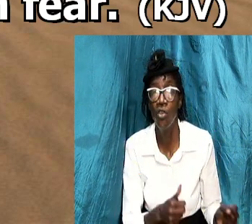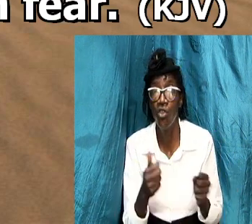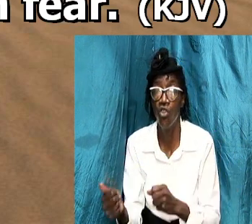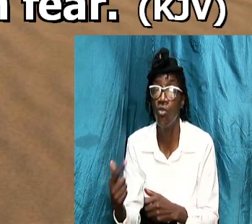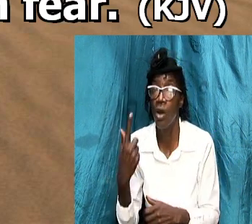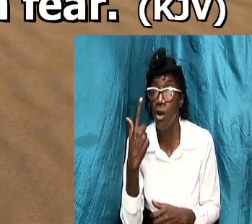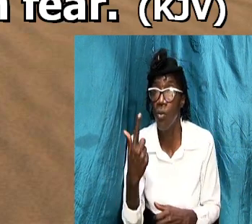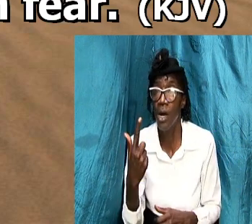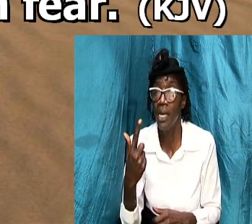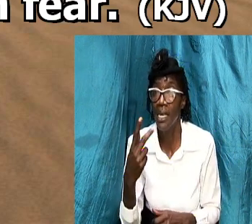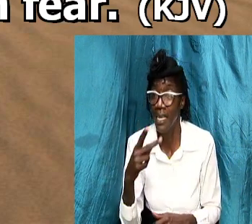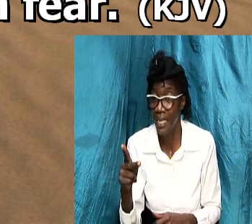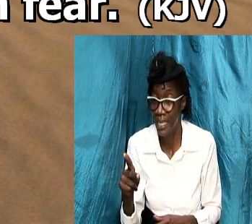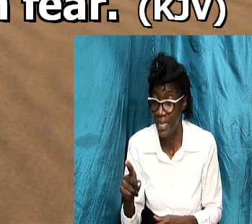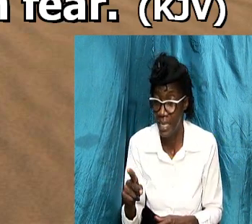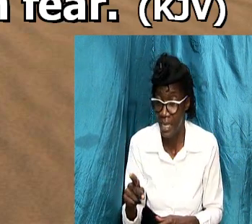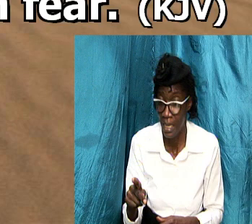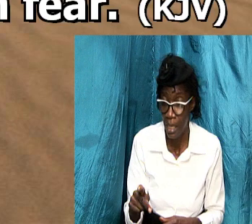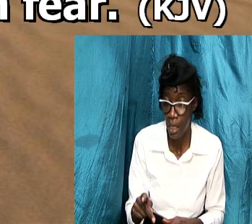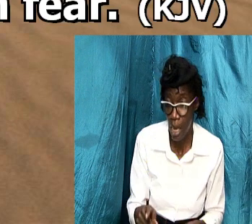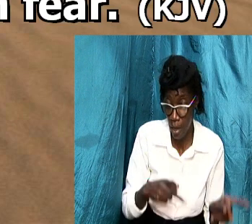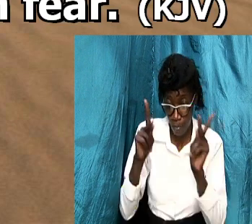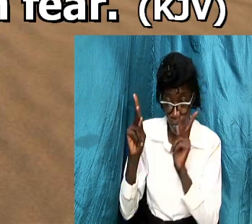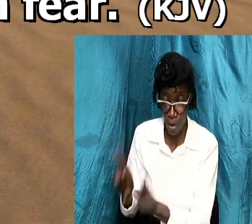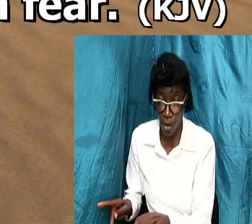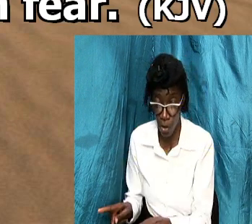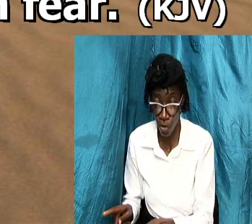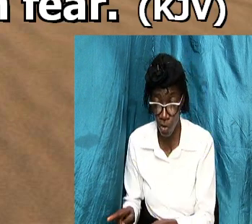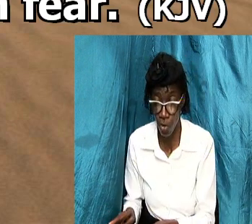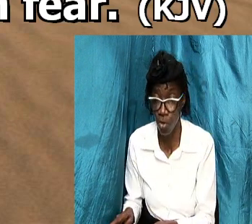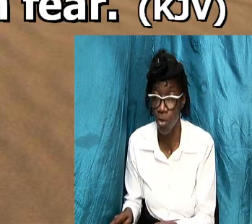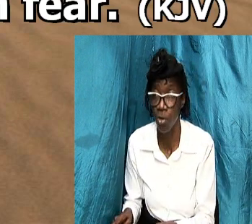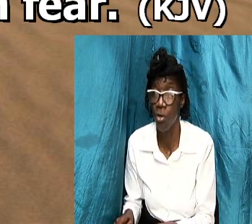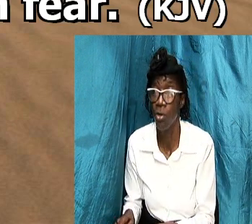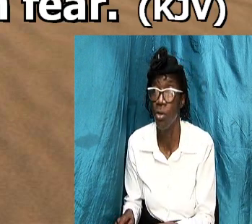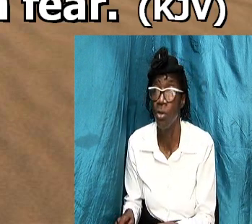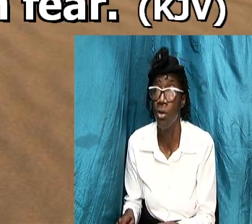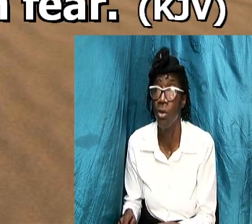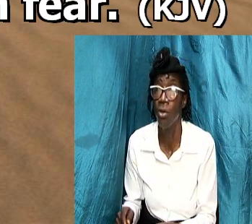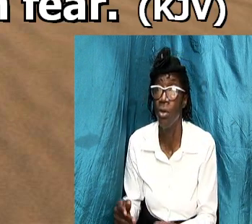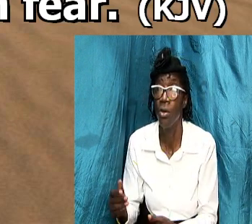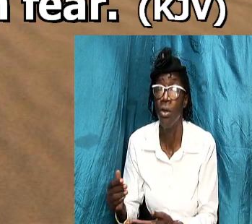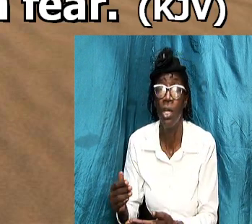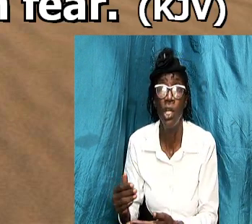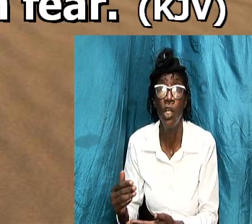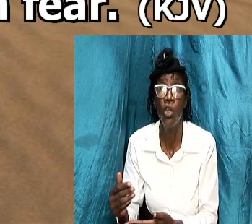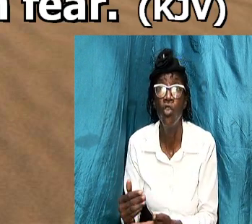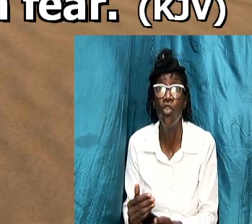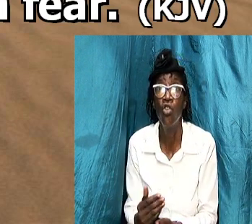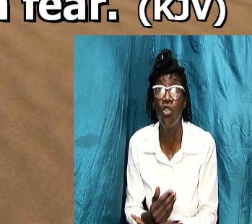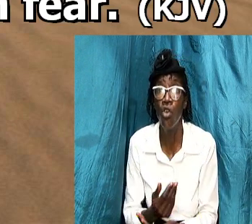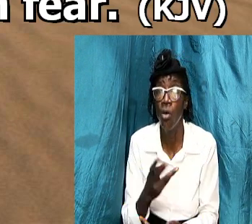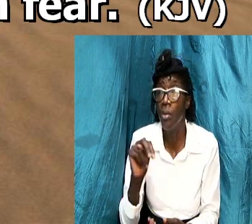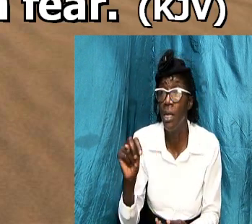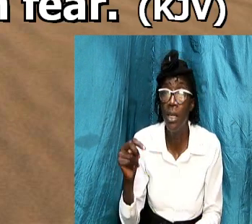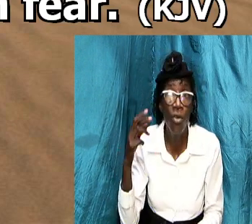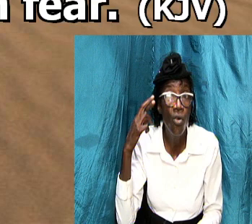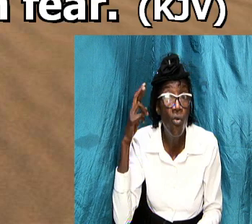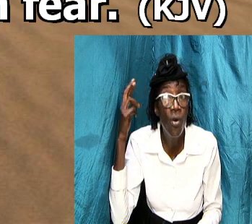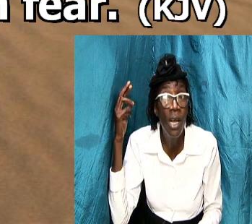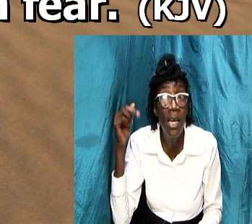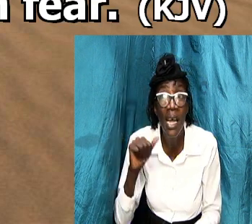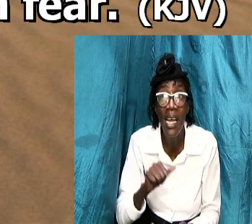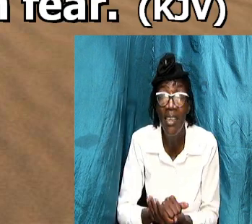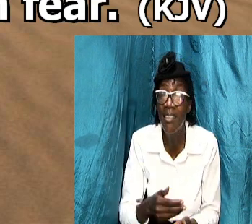in terms of personality to submit is simply to recognize that god has given